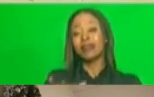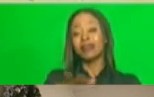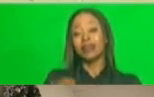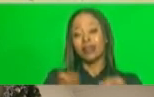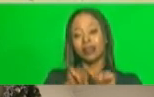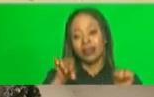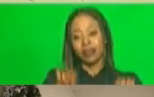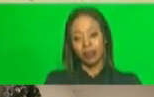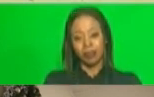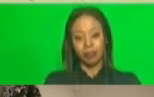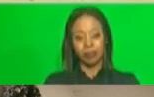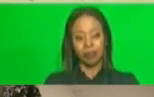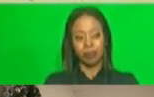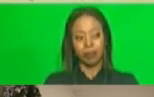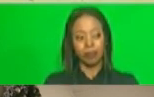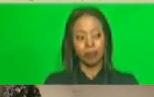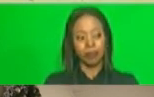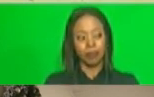System.